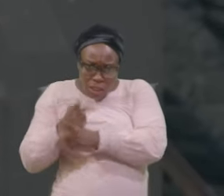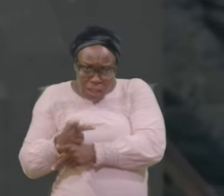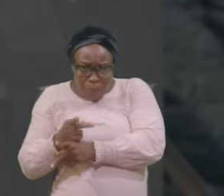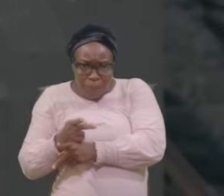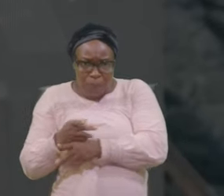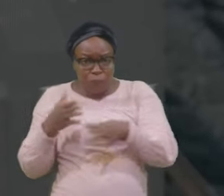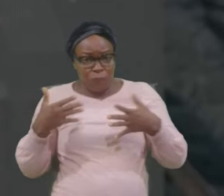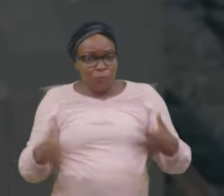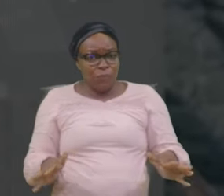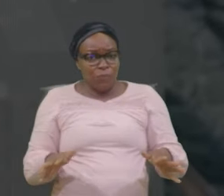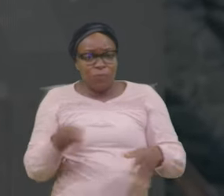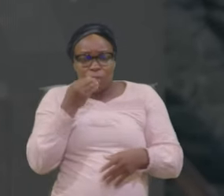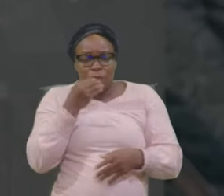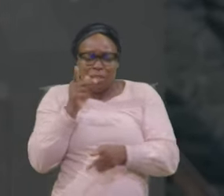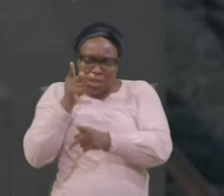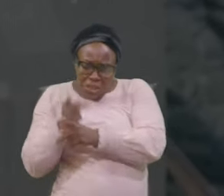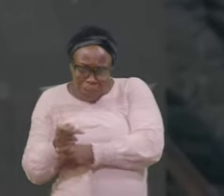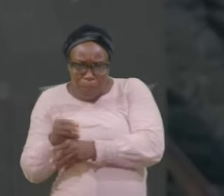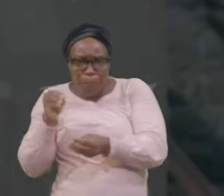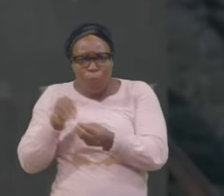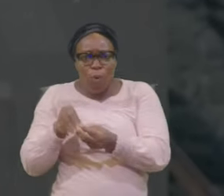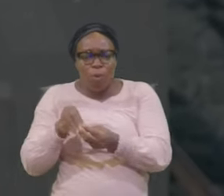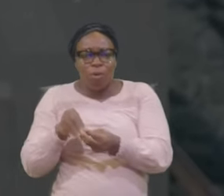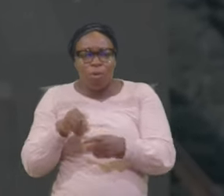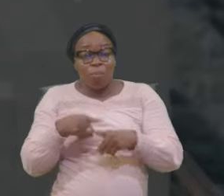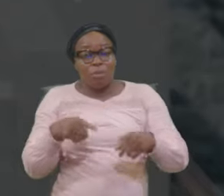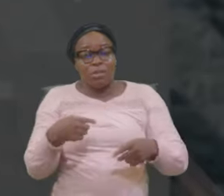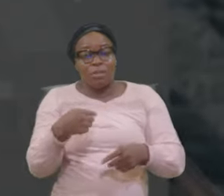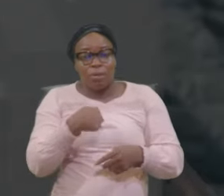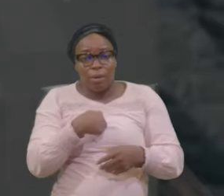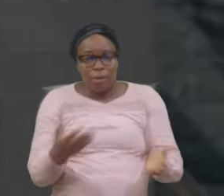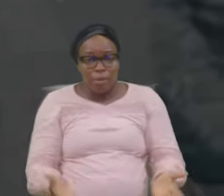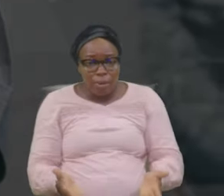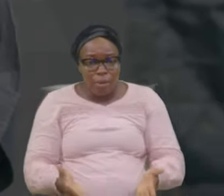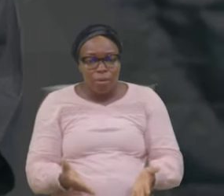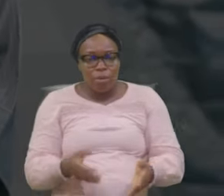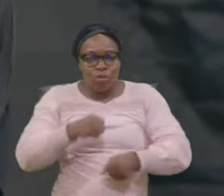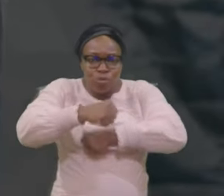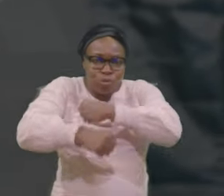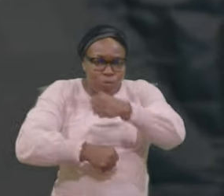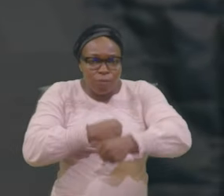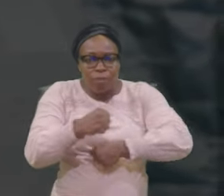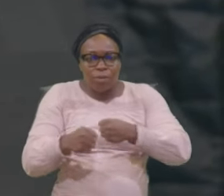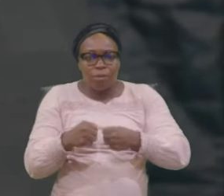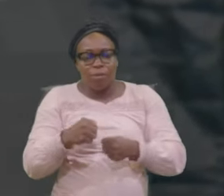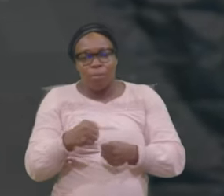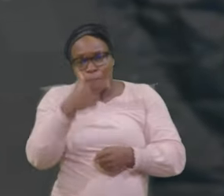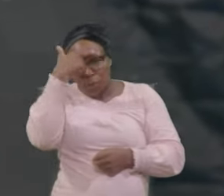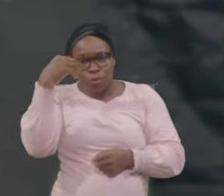In this Place Look at Verse 18 I Will